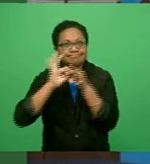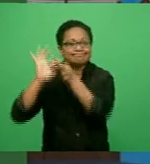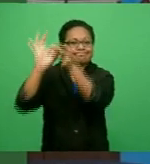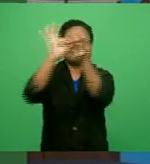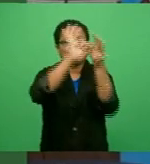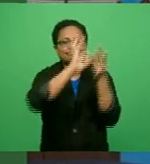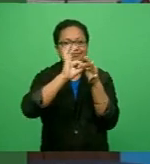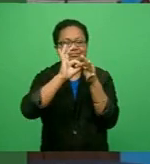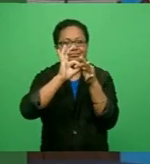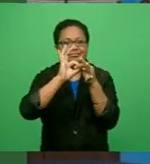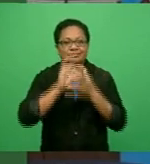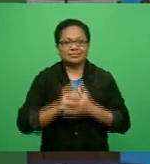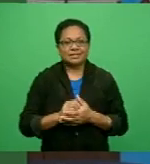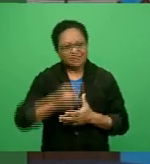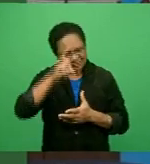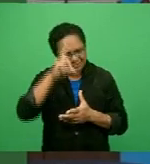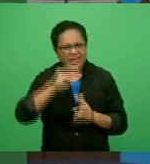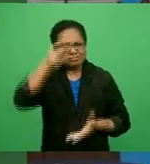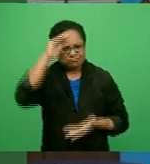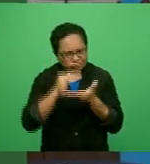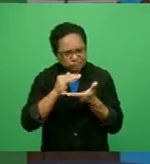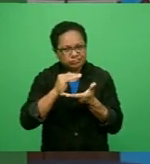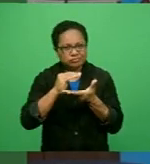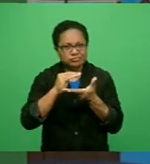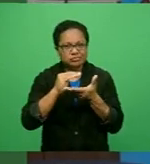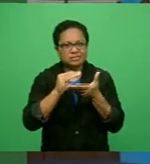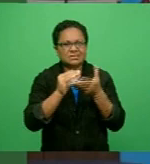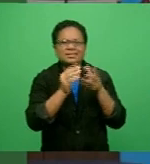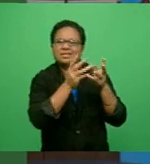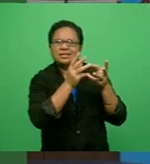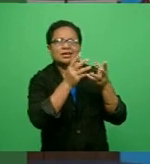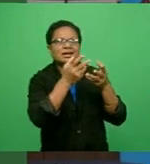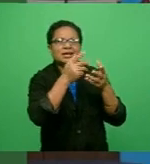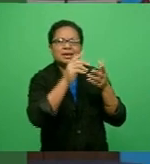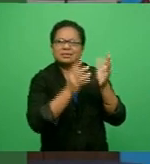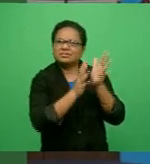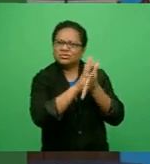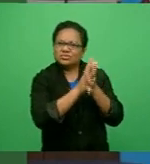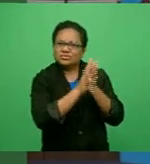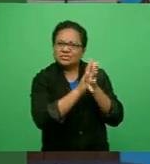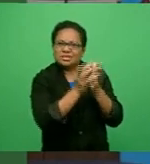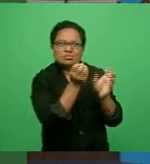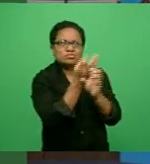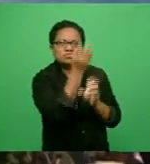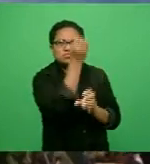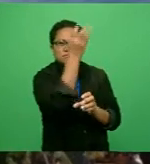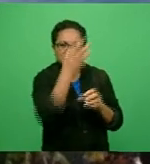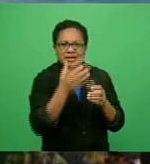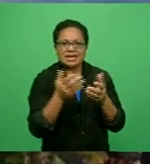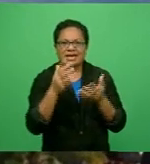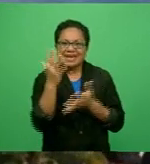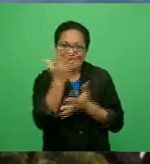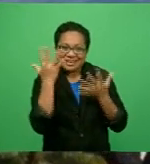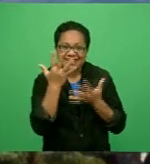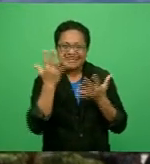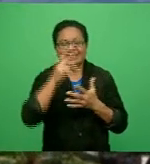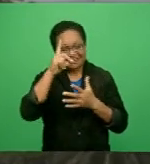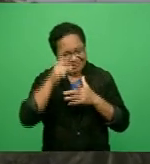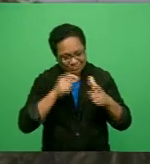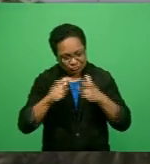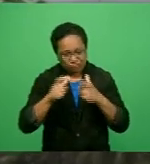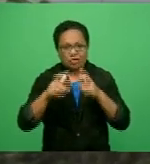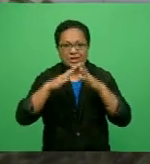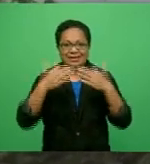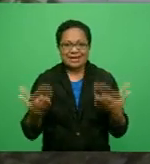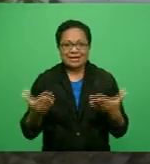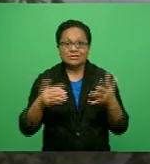reductions in emissions we can measure, and resources vulnerable nations can afford to access now. The UN Secretary General